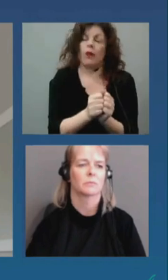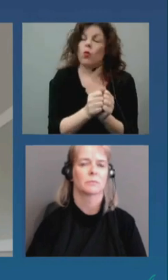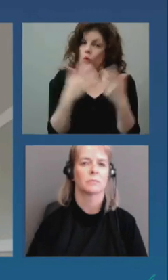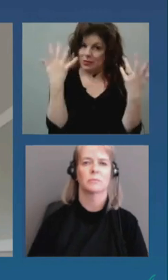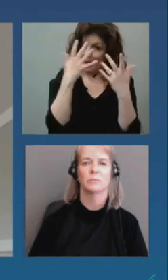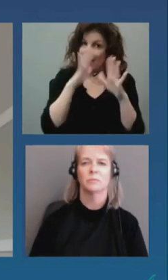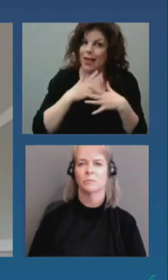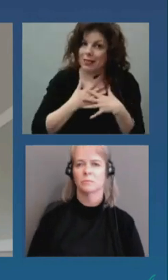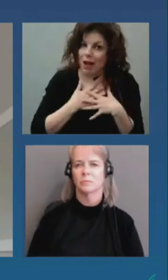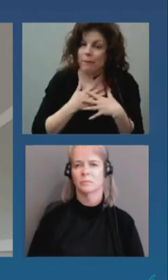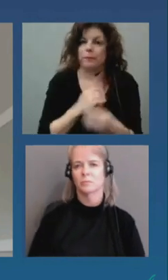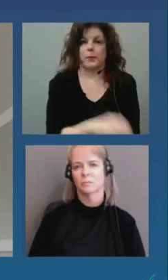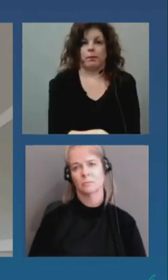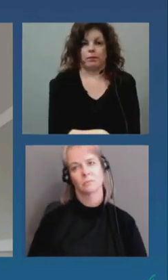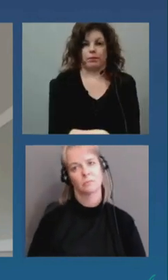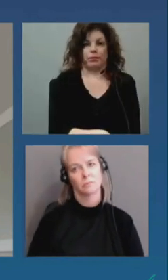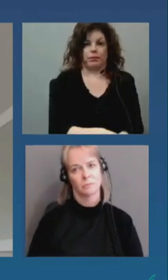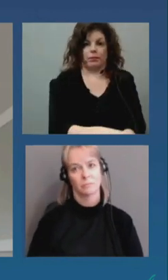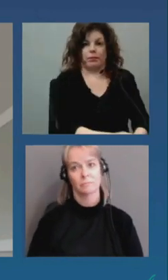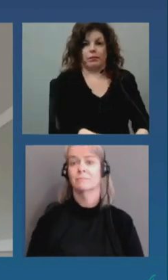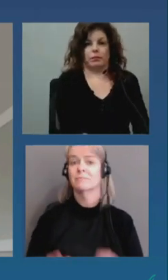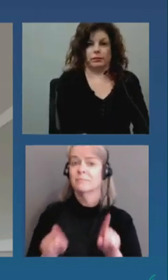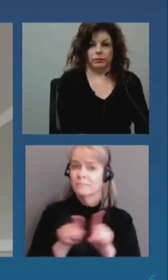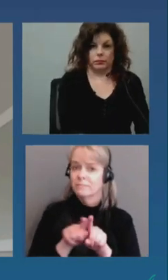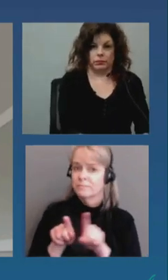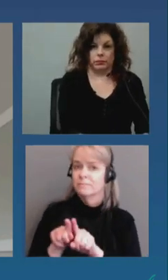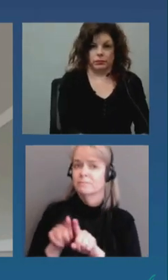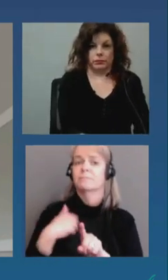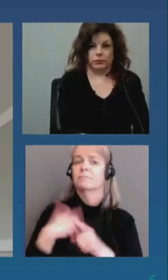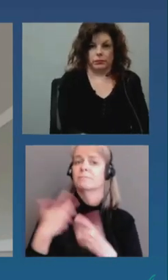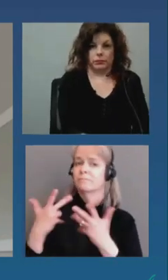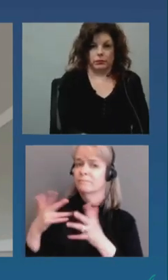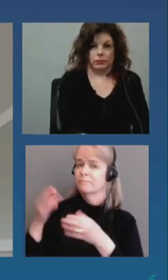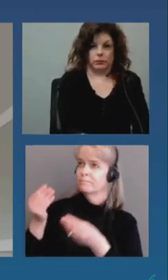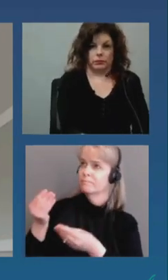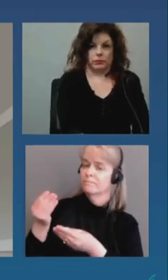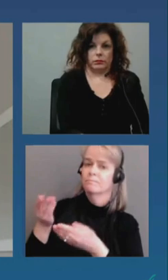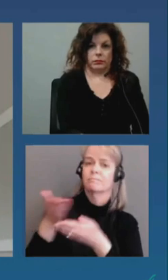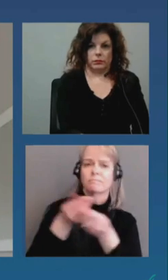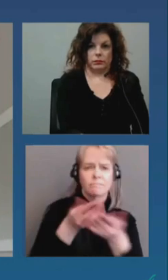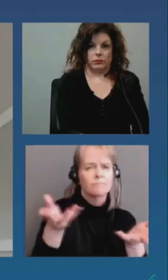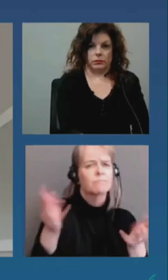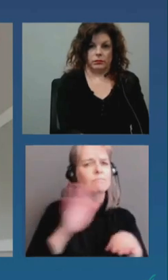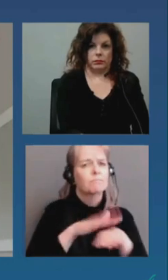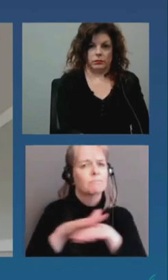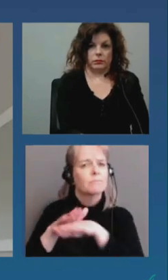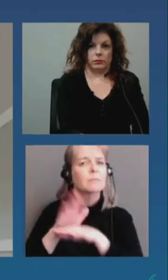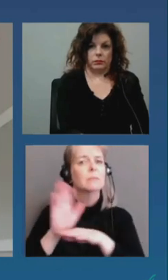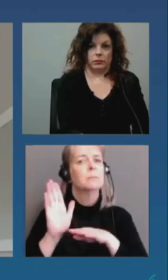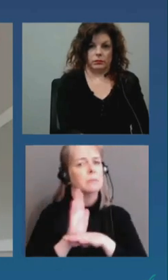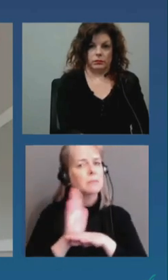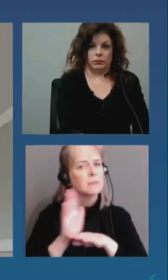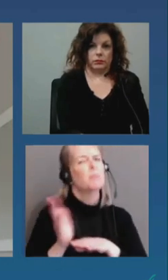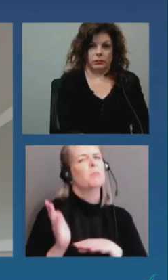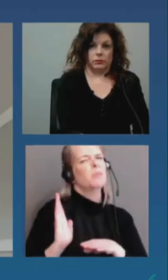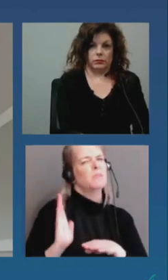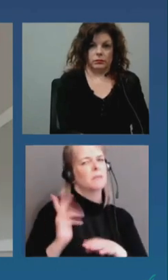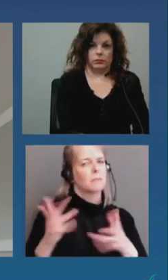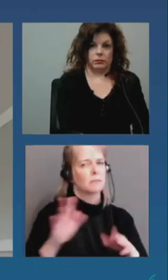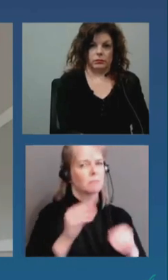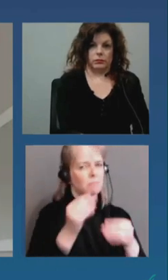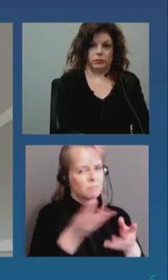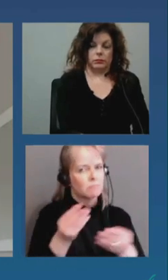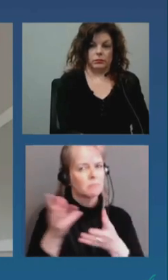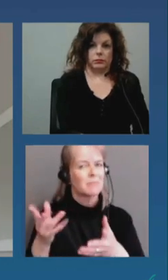And so additionally, I have provided instructions to businesses previously to inform Ottawa